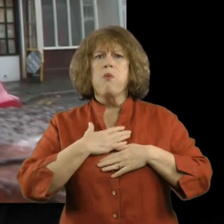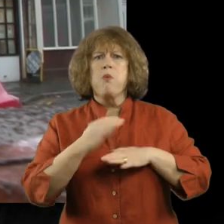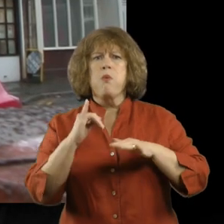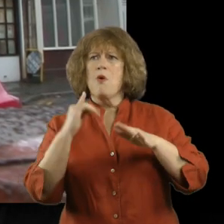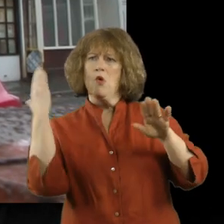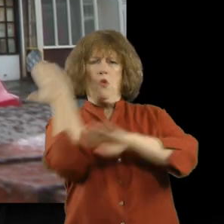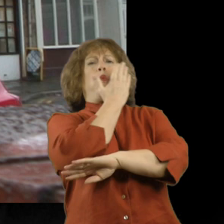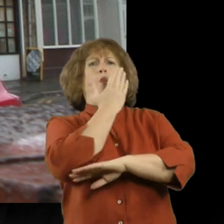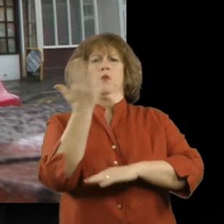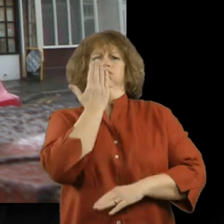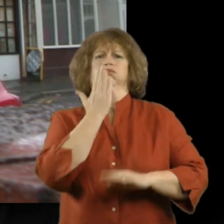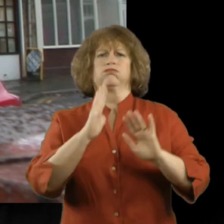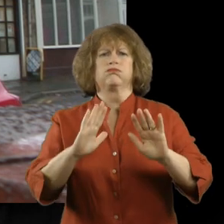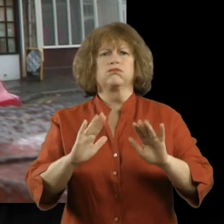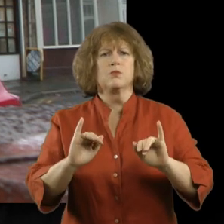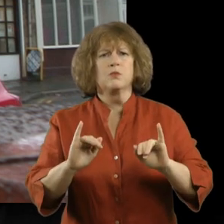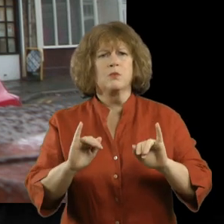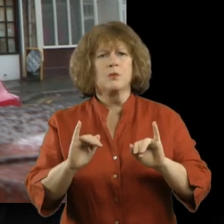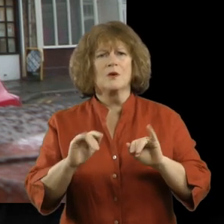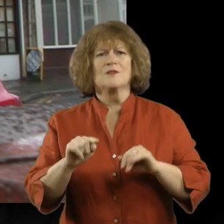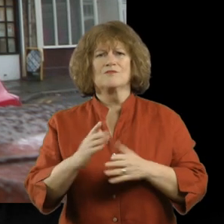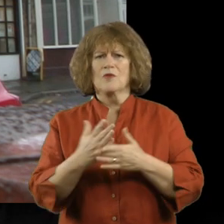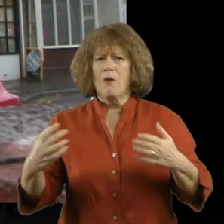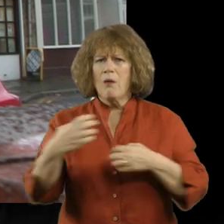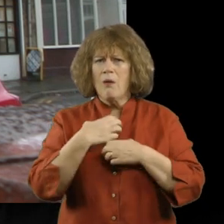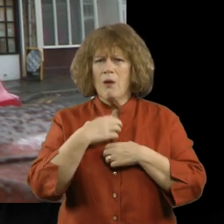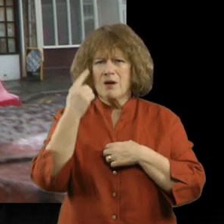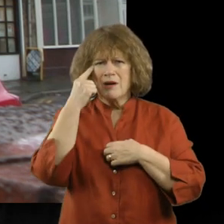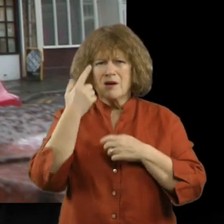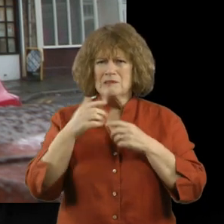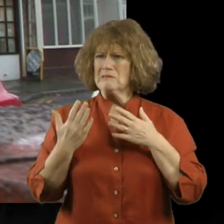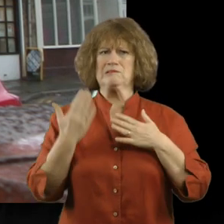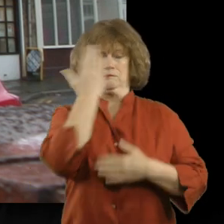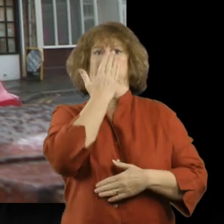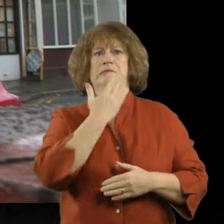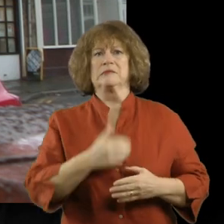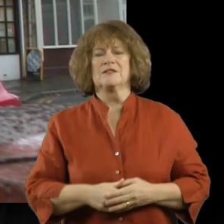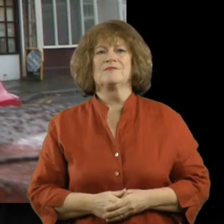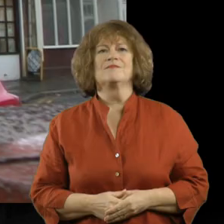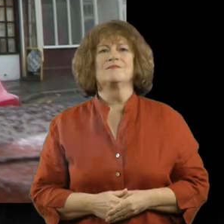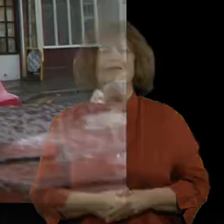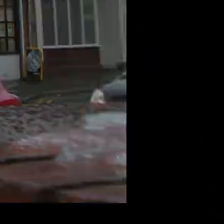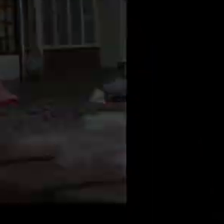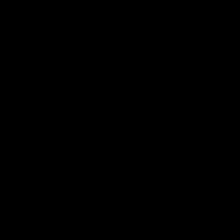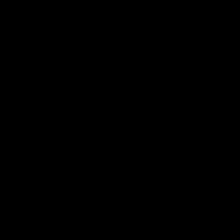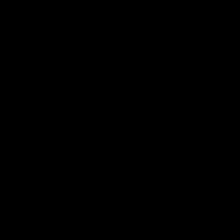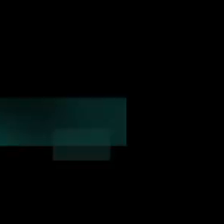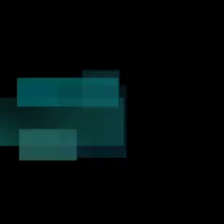Oh, goodness, that was a close shave. It's scary when the buses come close to you.